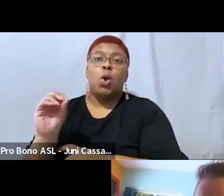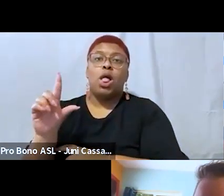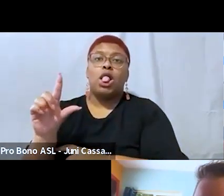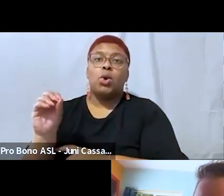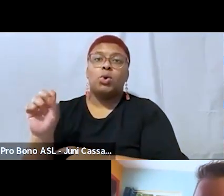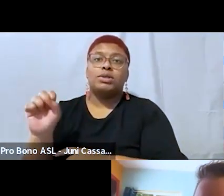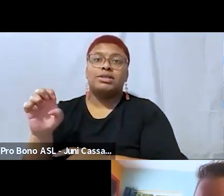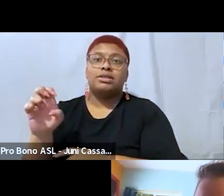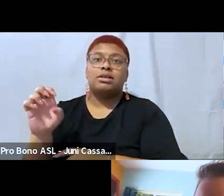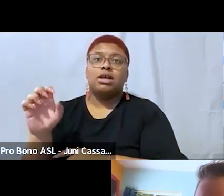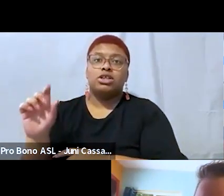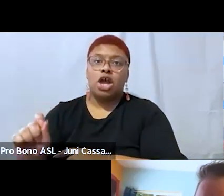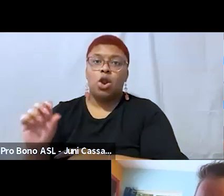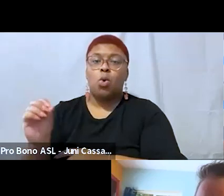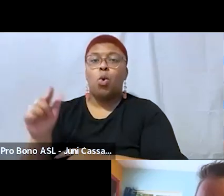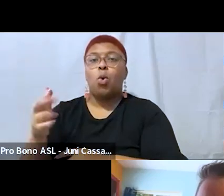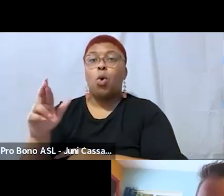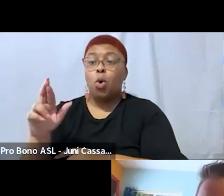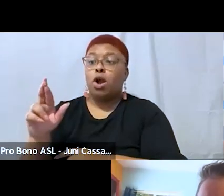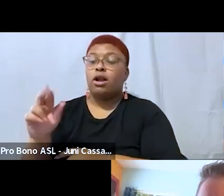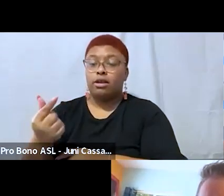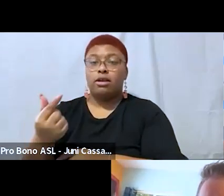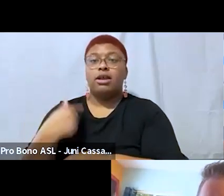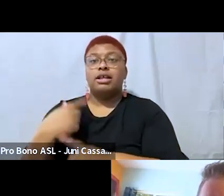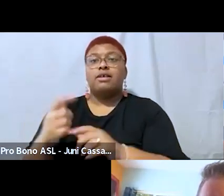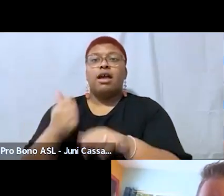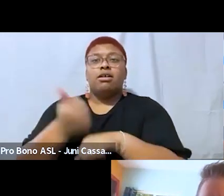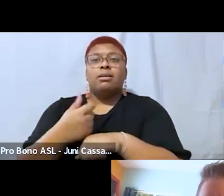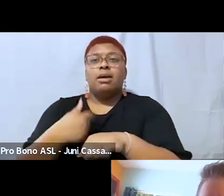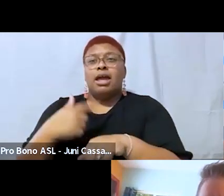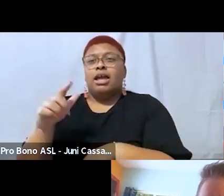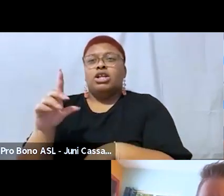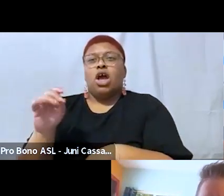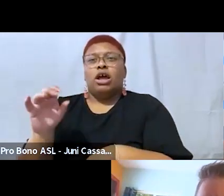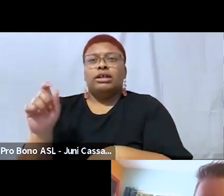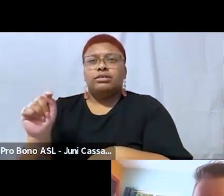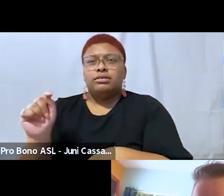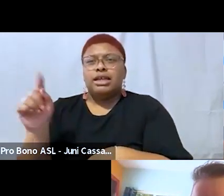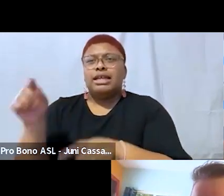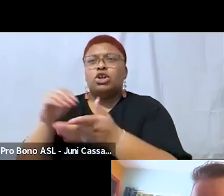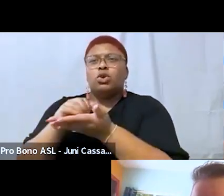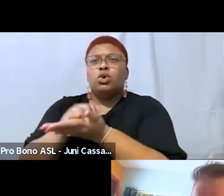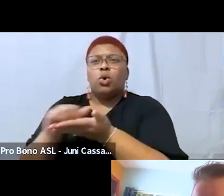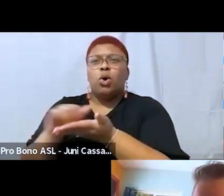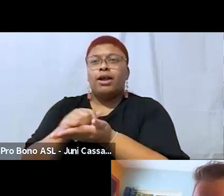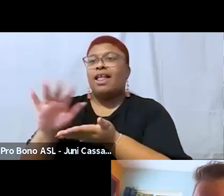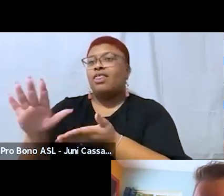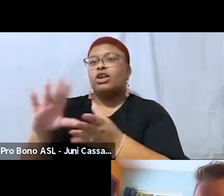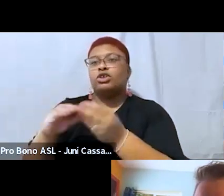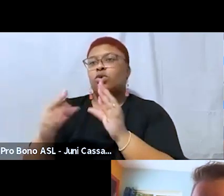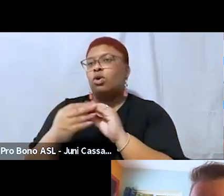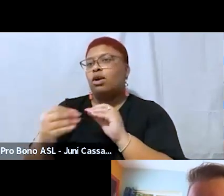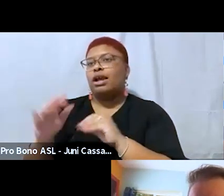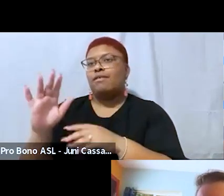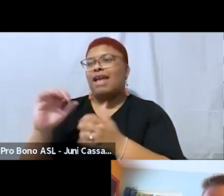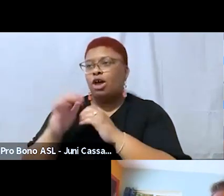dot nelson ternier in new york um and there's their whole the origin story of the organization is all available on their website i